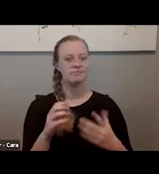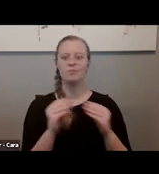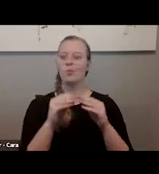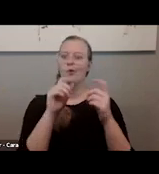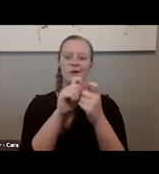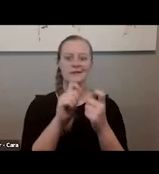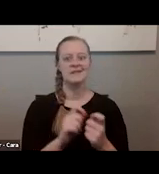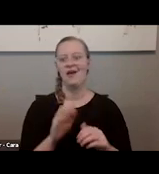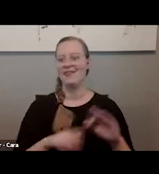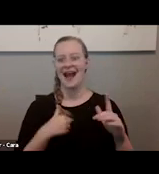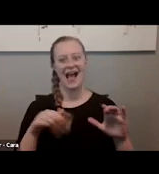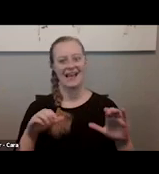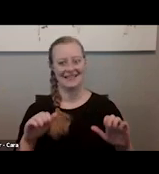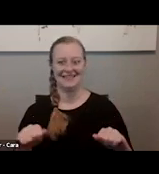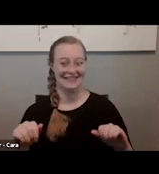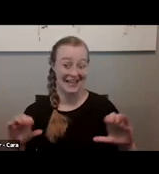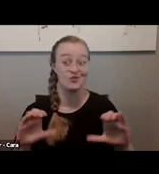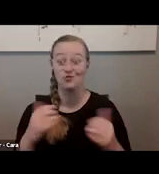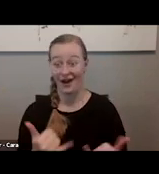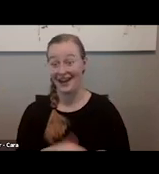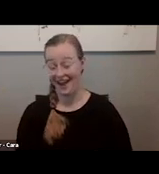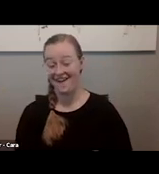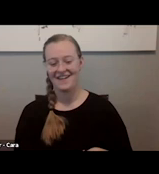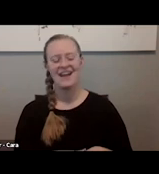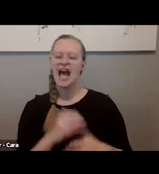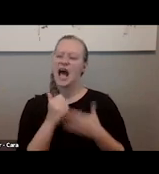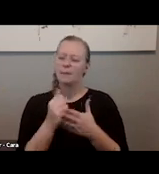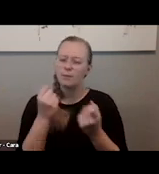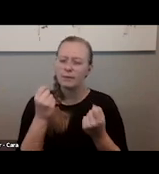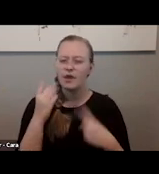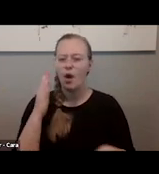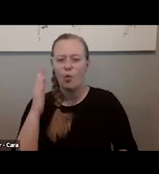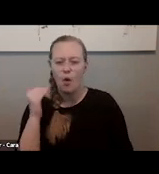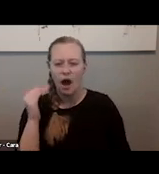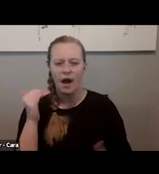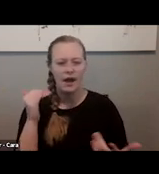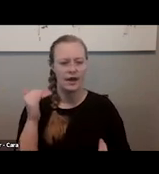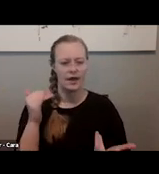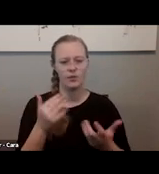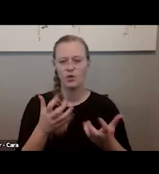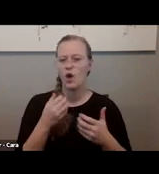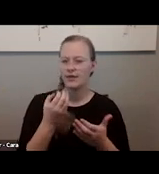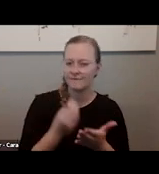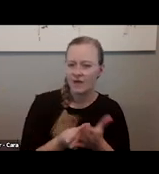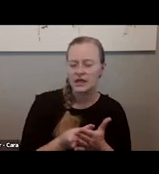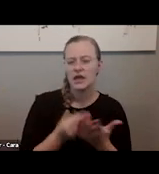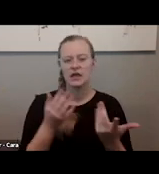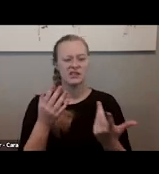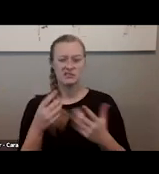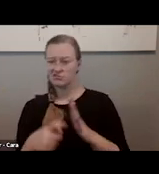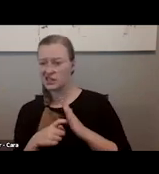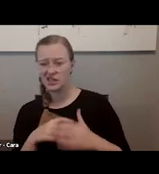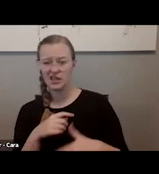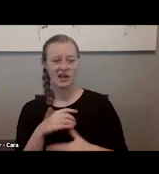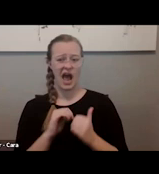I'm able to do right now that will give you an understanding of why we want this kind of funding and what's needed and how it will be